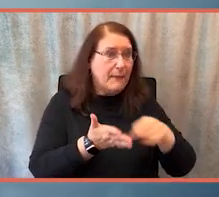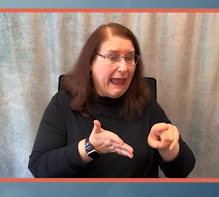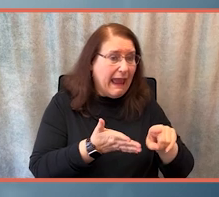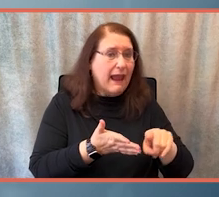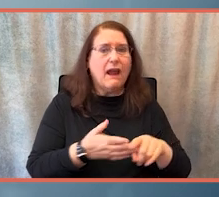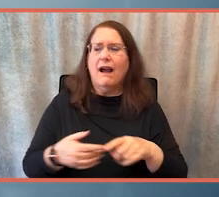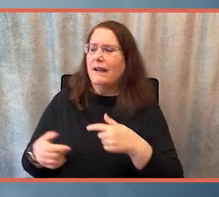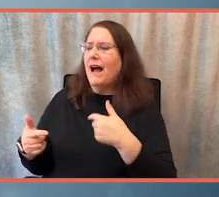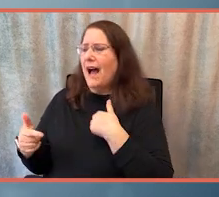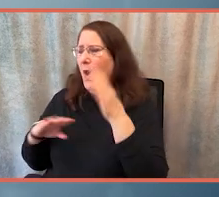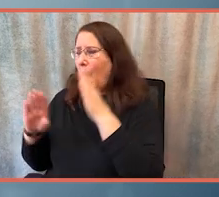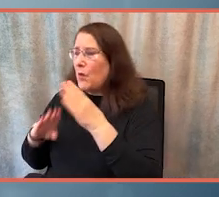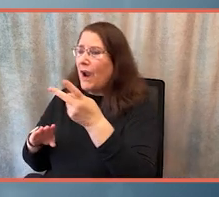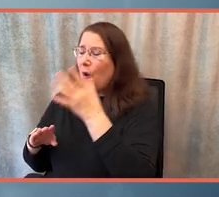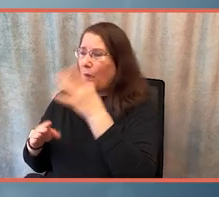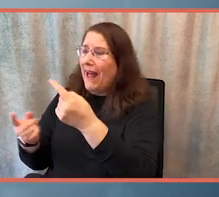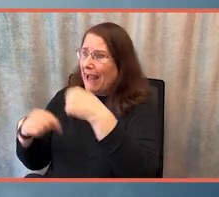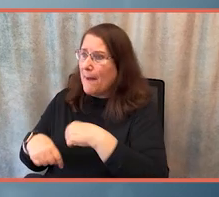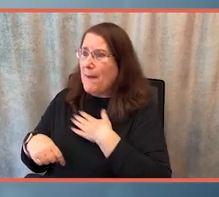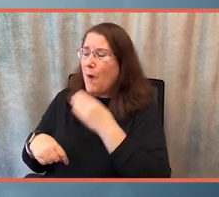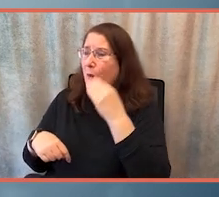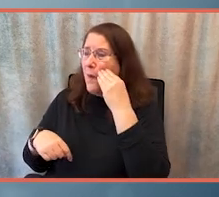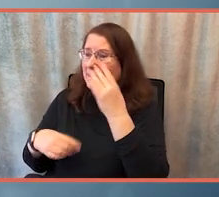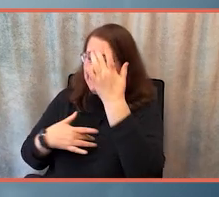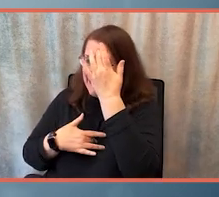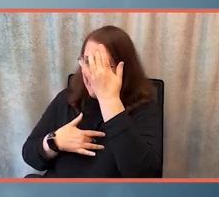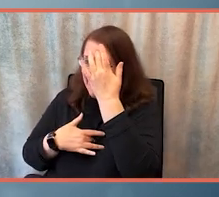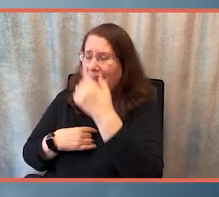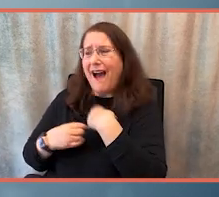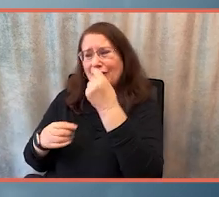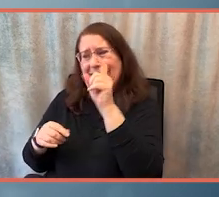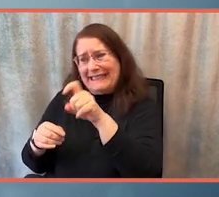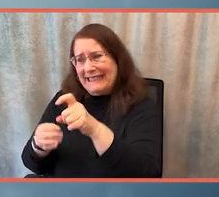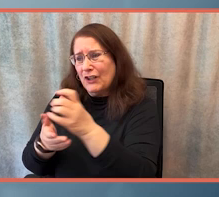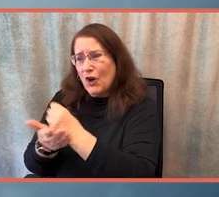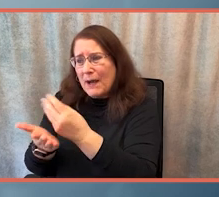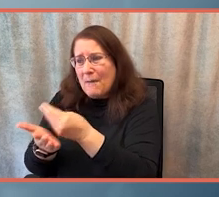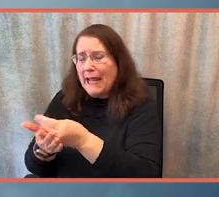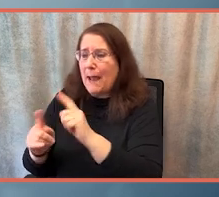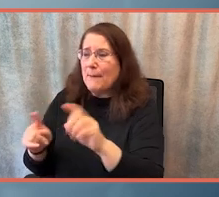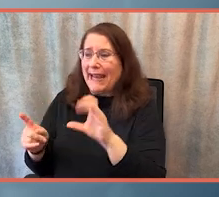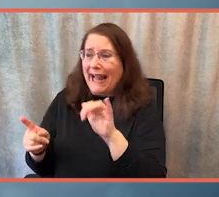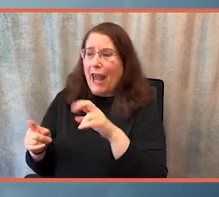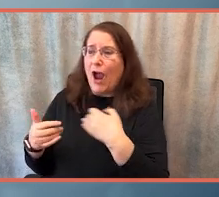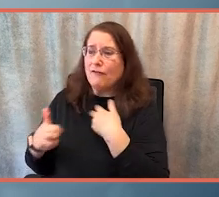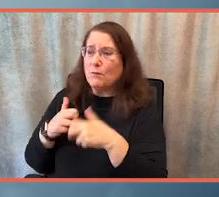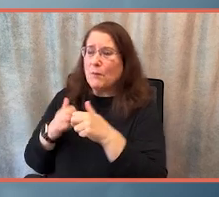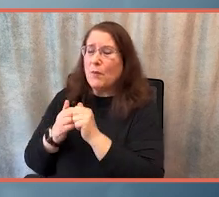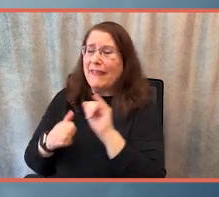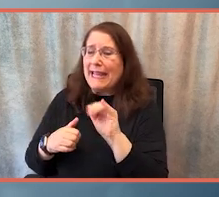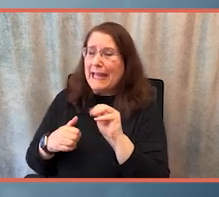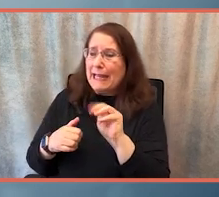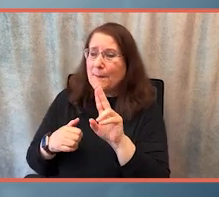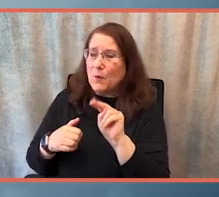sick. And I understand they need to get paid, but Claire is immunocompromised. That could put her health at risk.